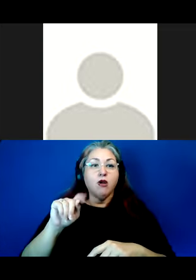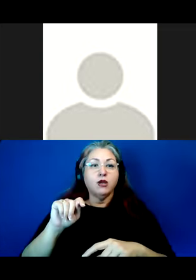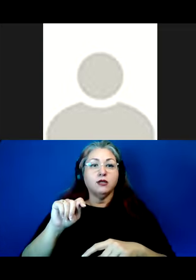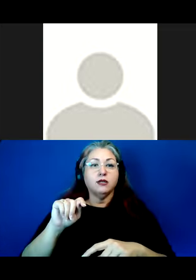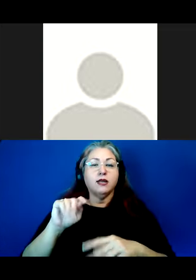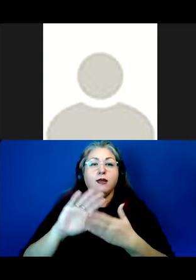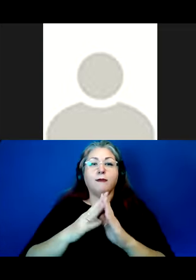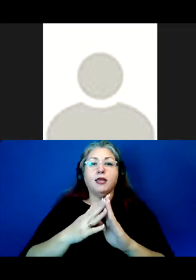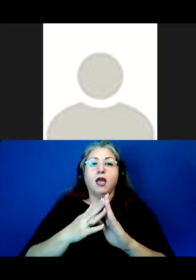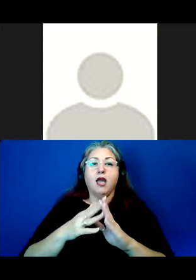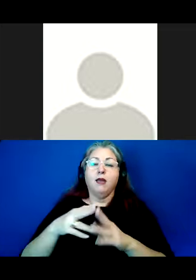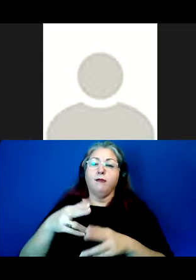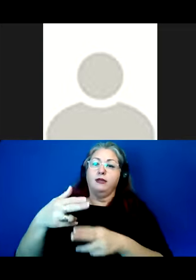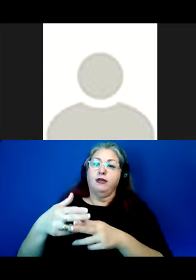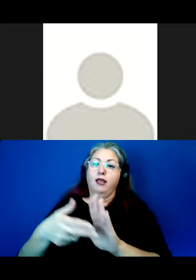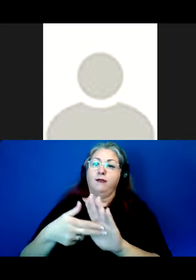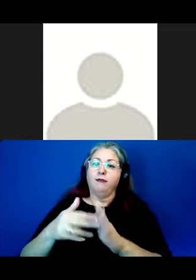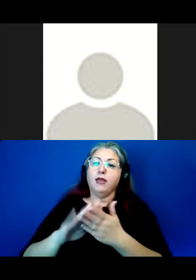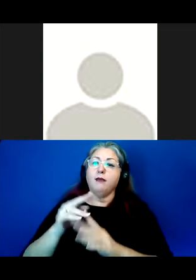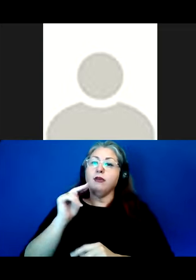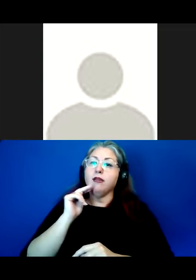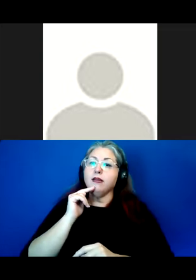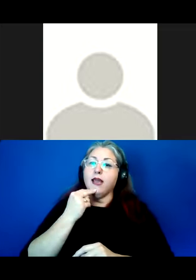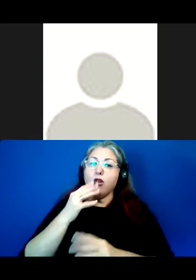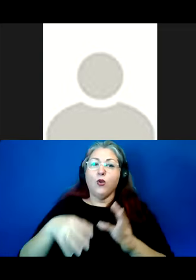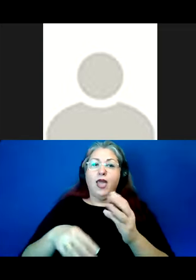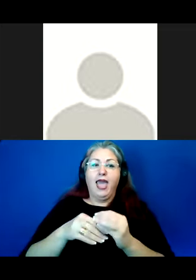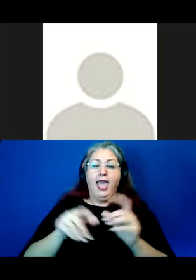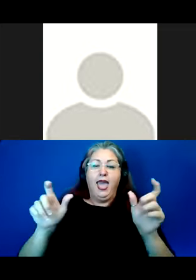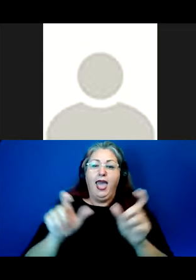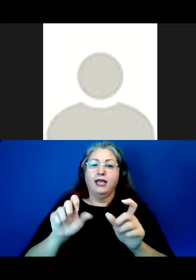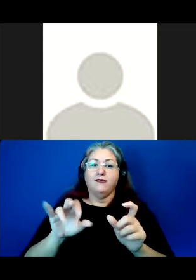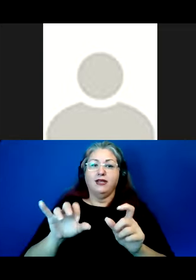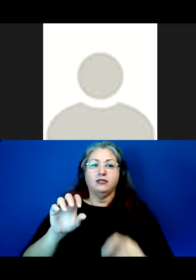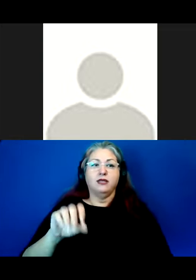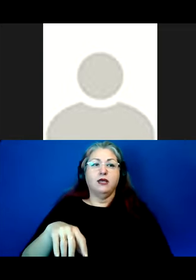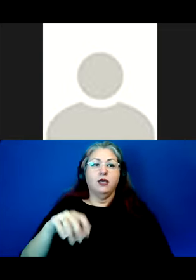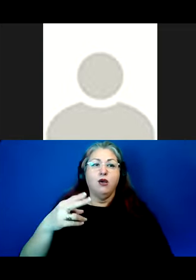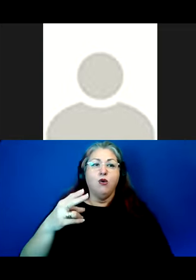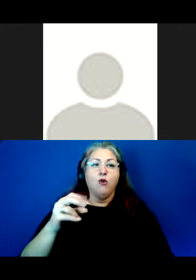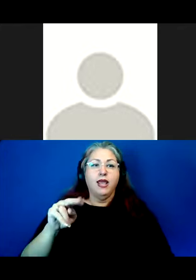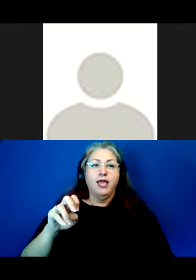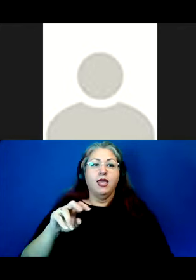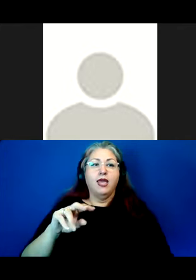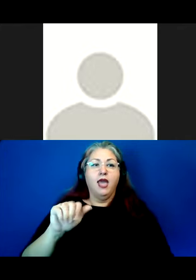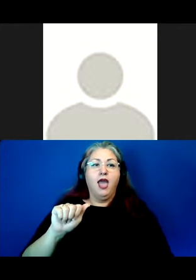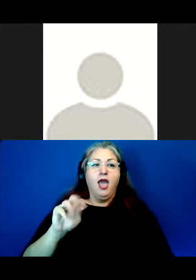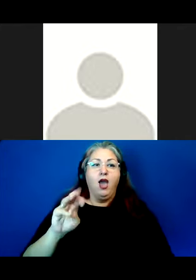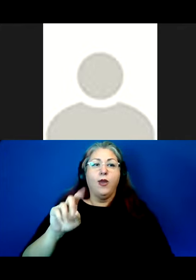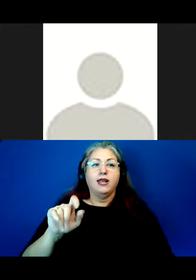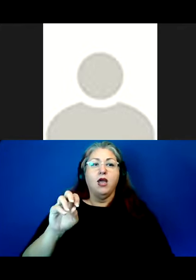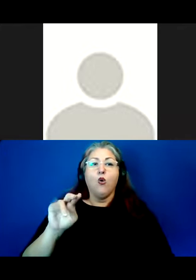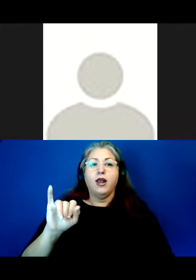nominalize it, that is to say, make it into a noun by adding a nominalizing suffix, one, yielding awendeone,